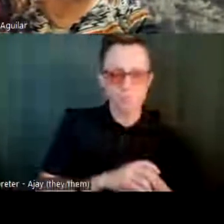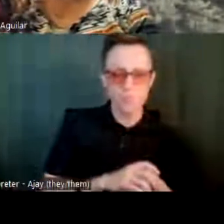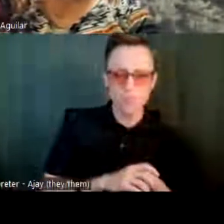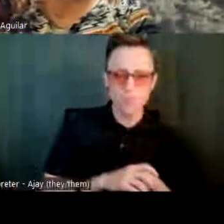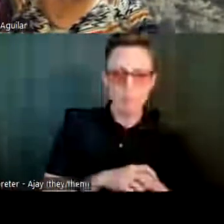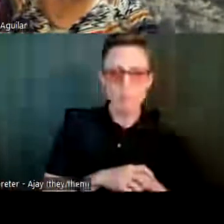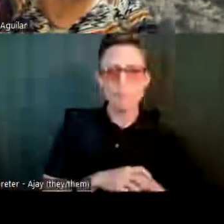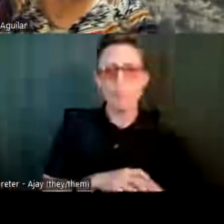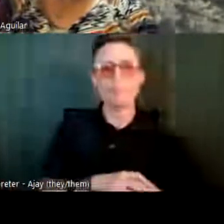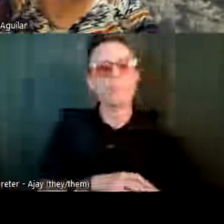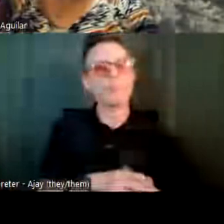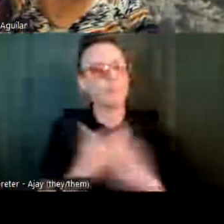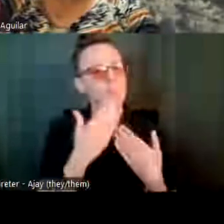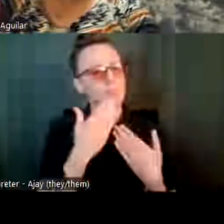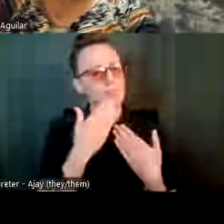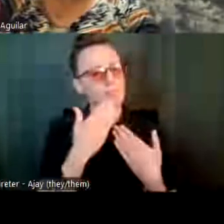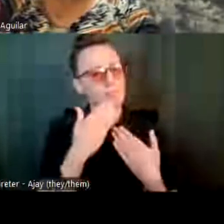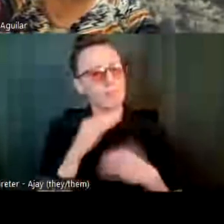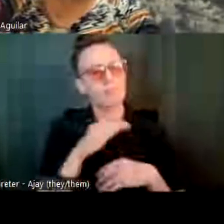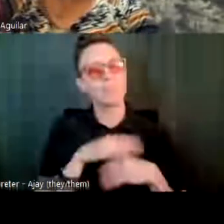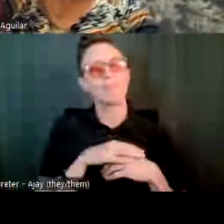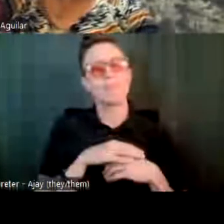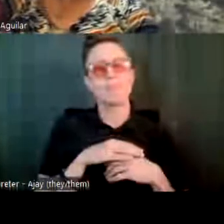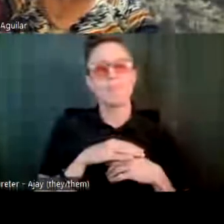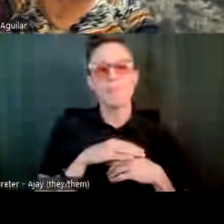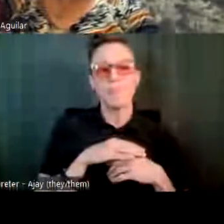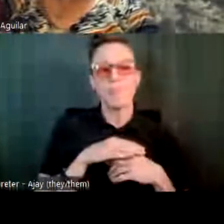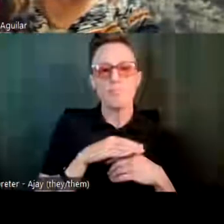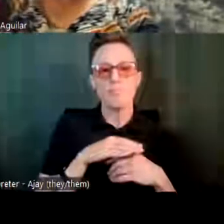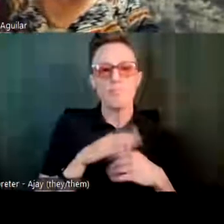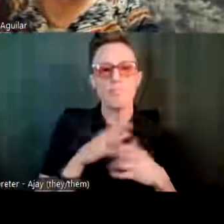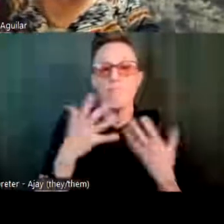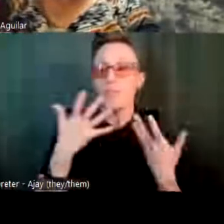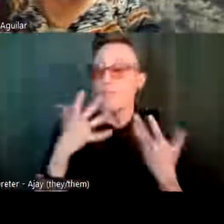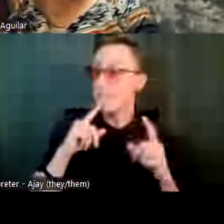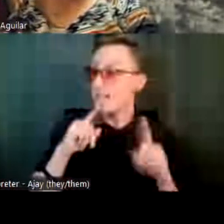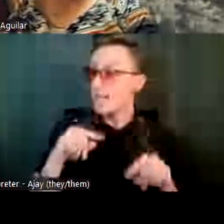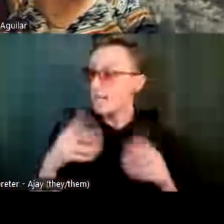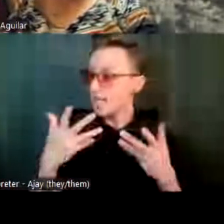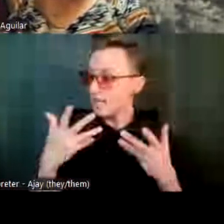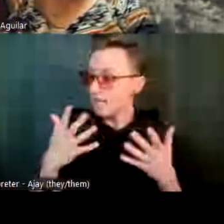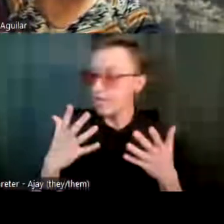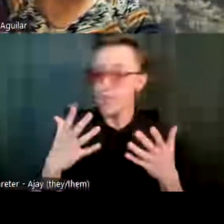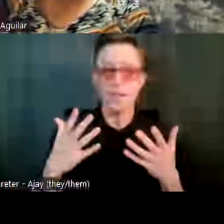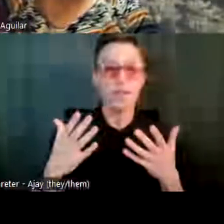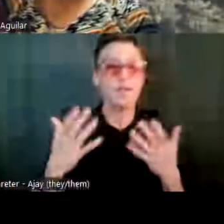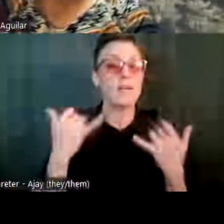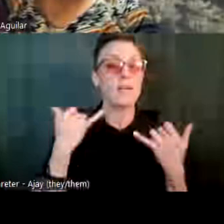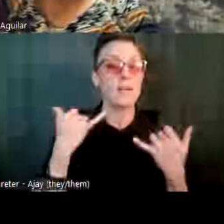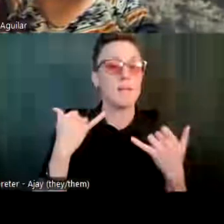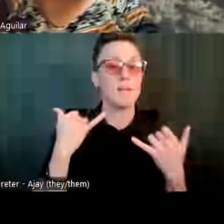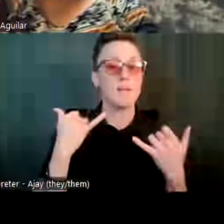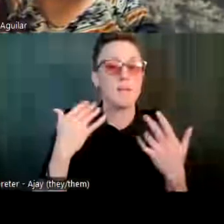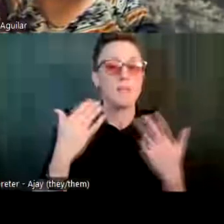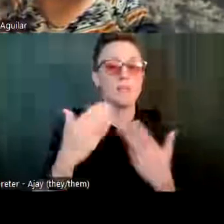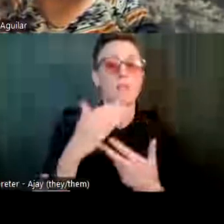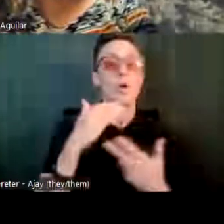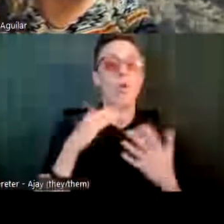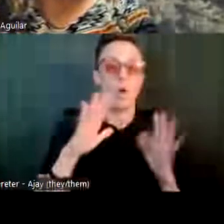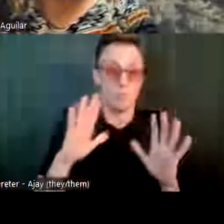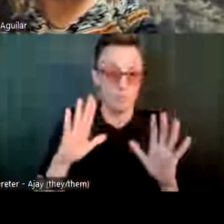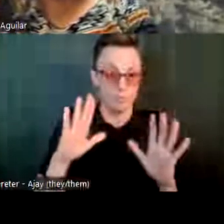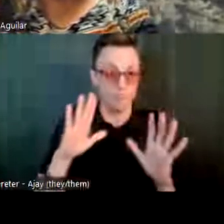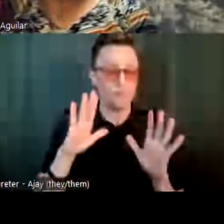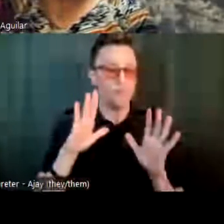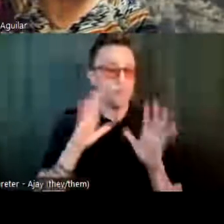Thank you, Danielle. And with that answer, we lead into now. I would like you all